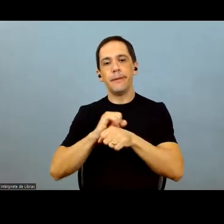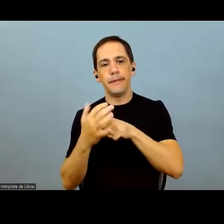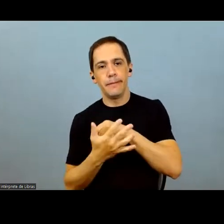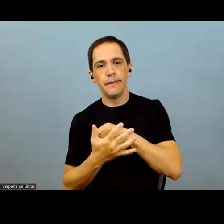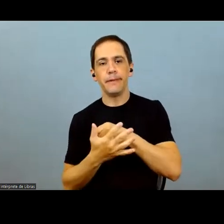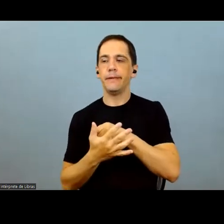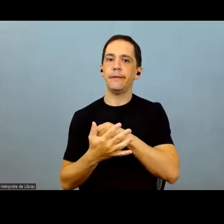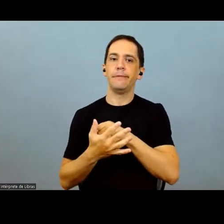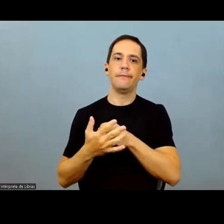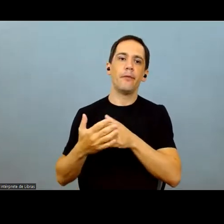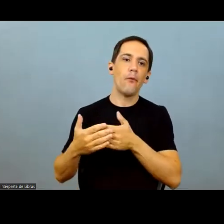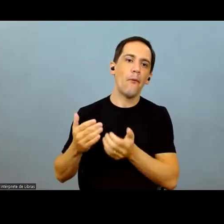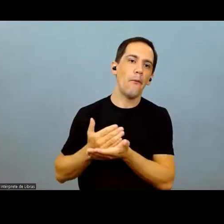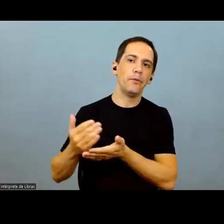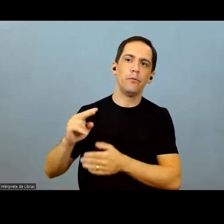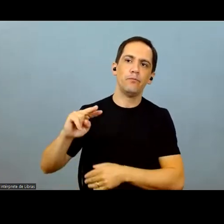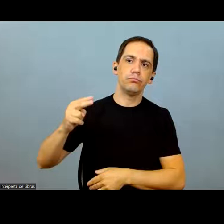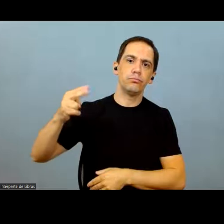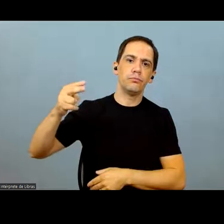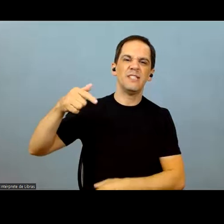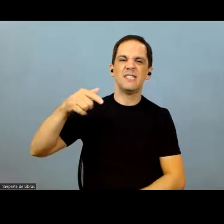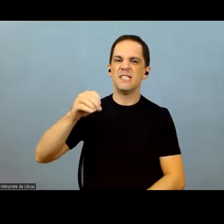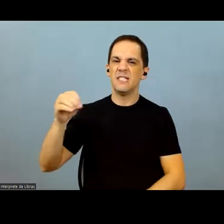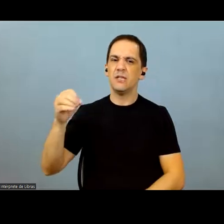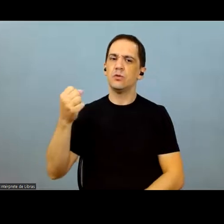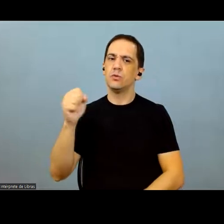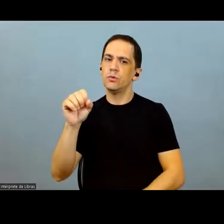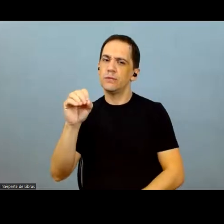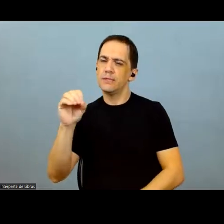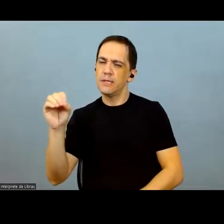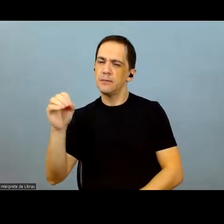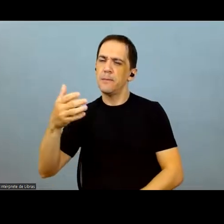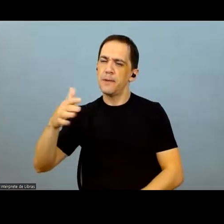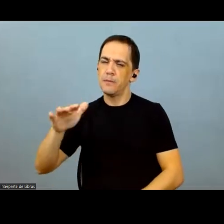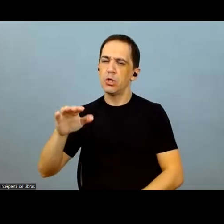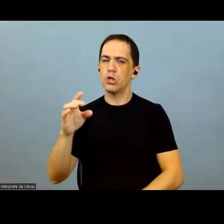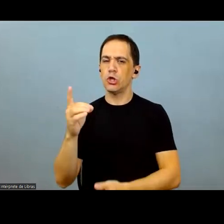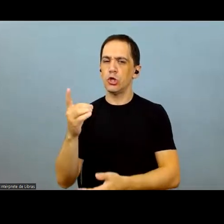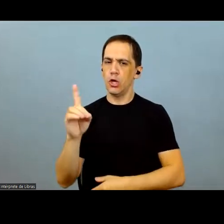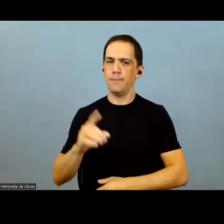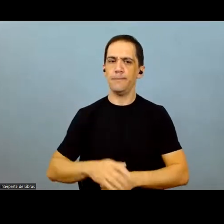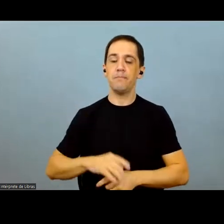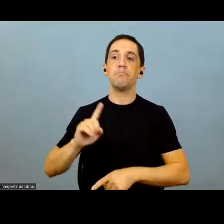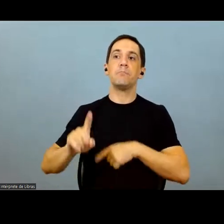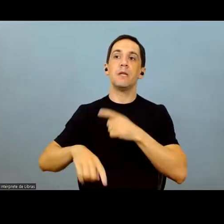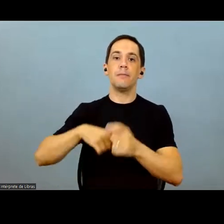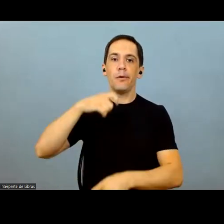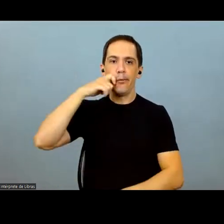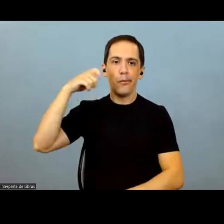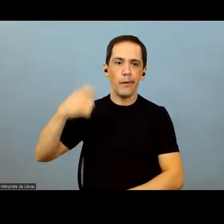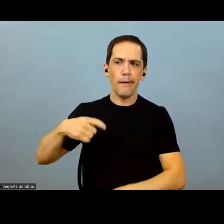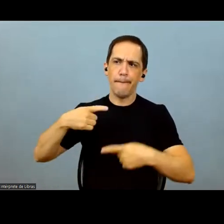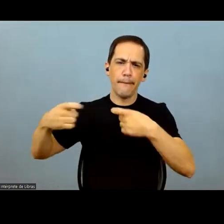and shrinking supply, those prices doubled to $700 and $800. And now,